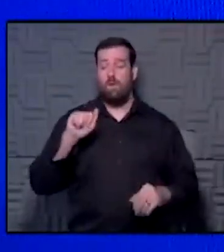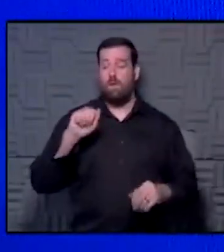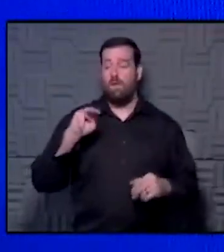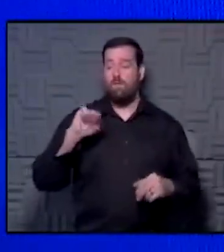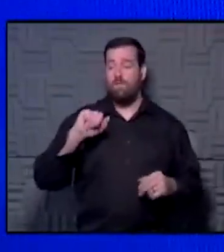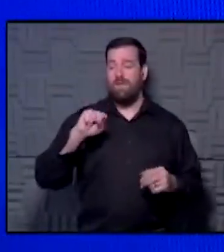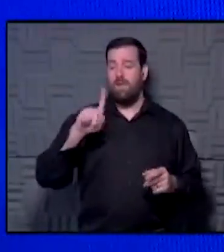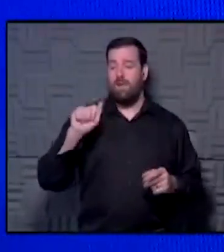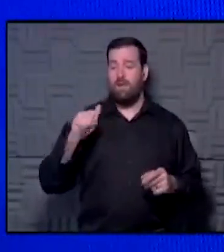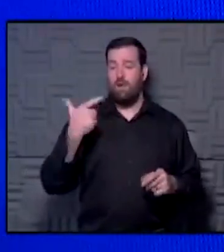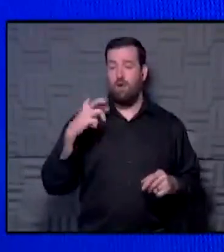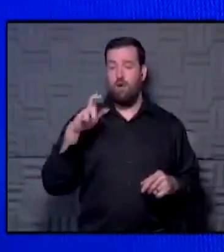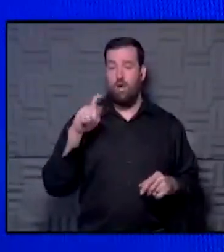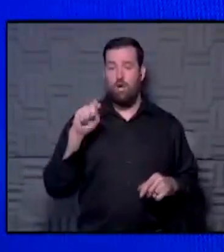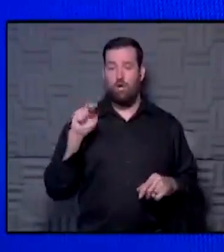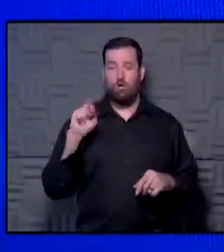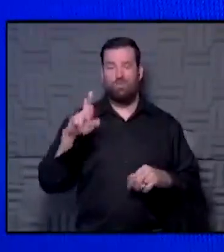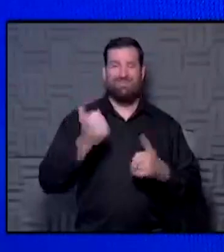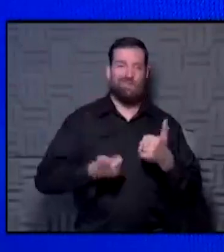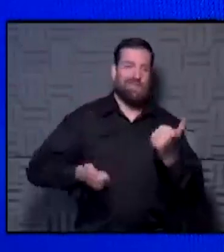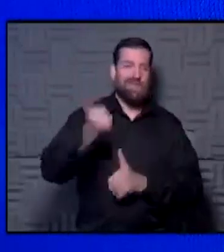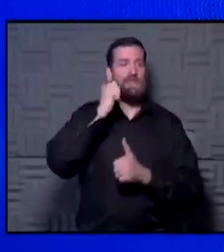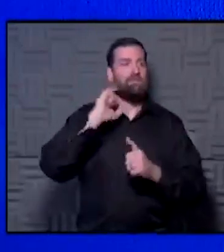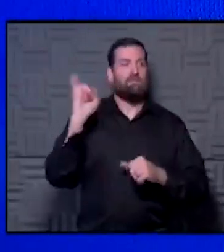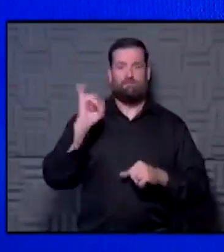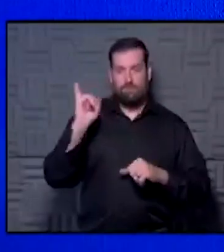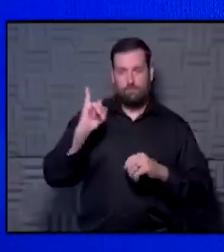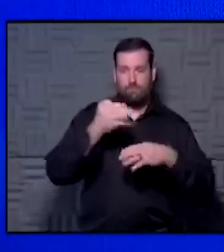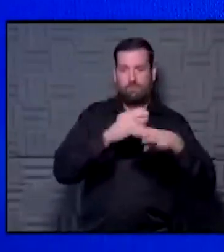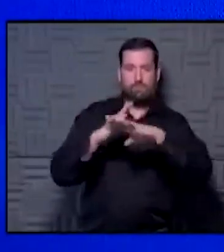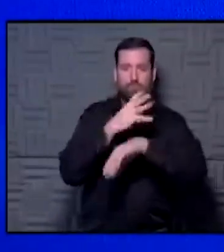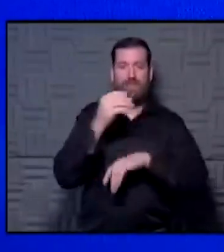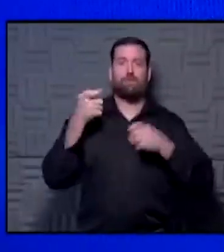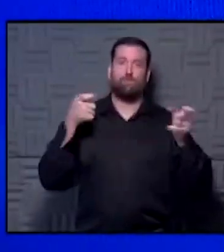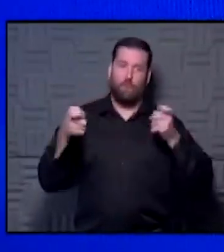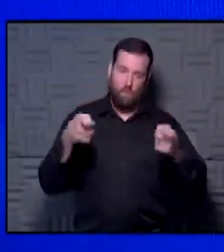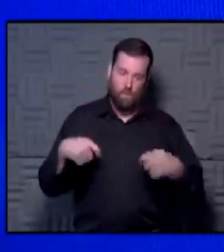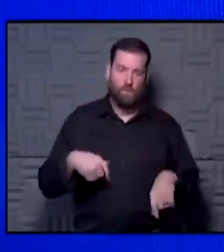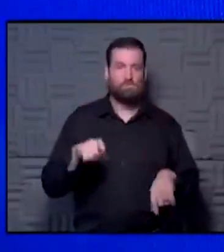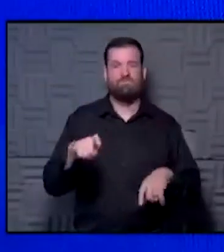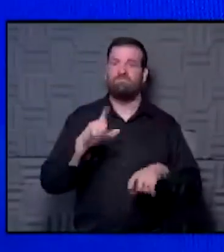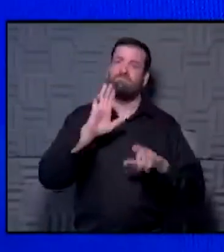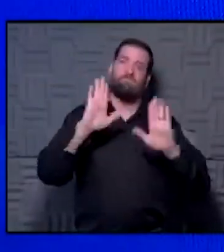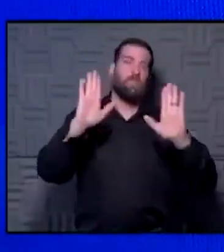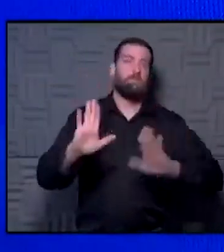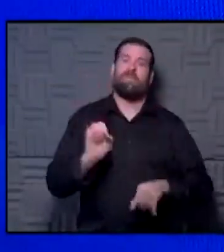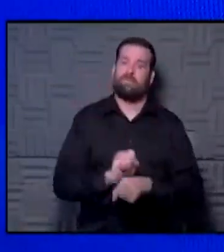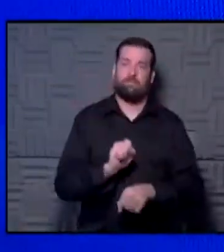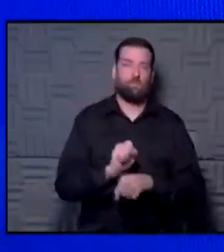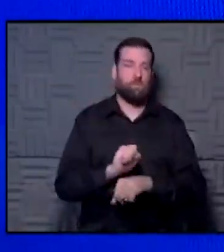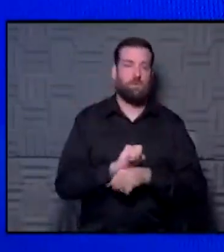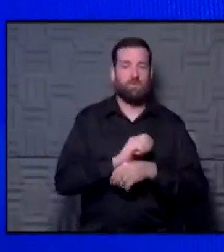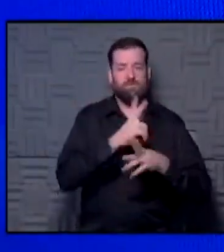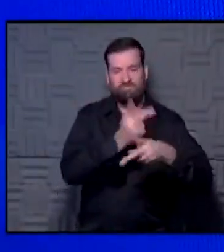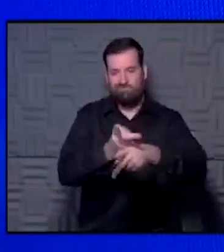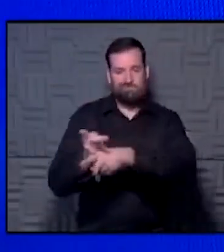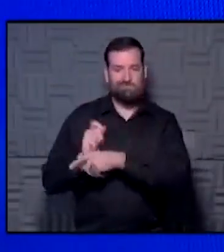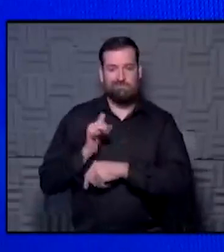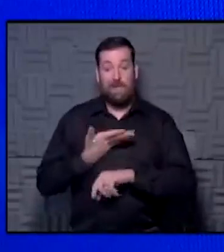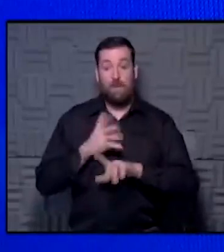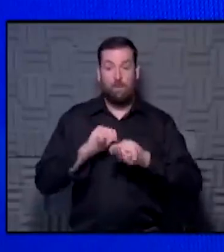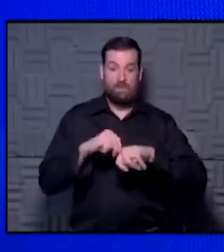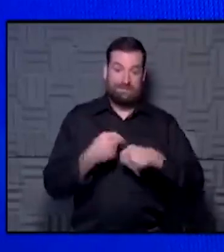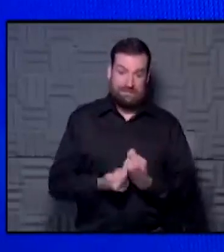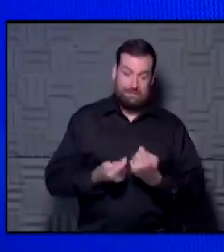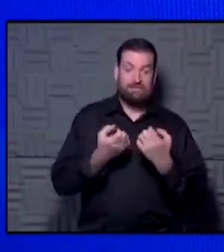our Head of Infection Prevention and Control. We need to get her back down here as well. She does an amazing work at helping keep our team safe.